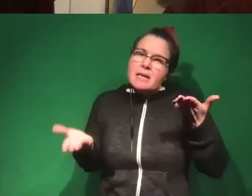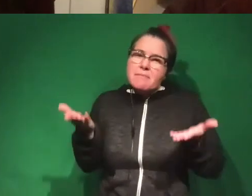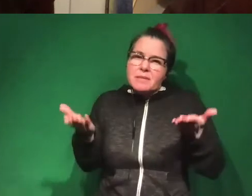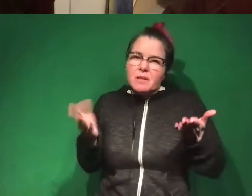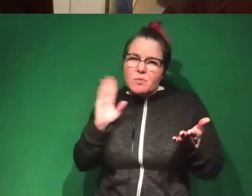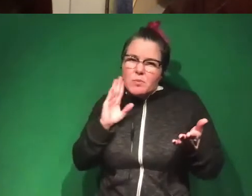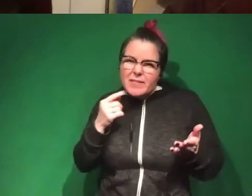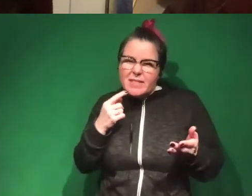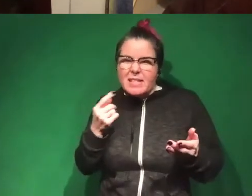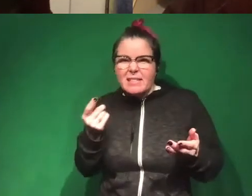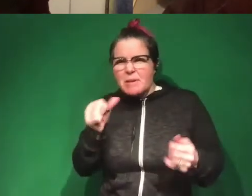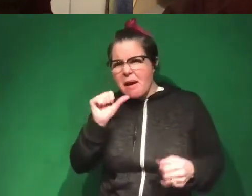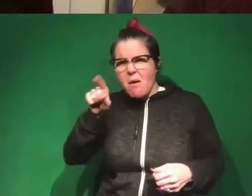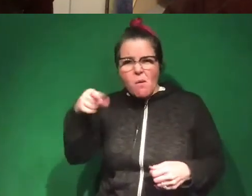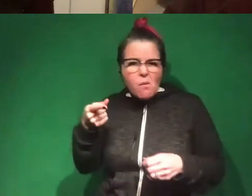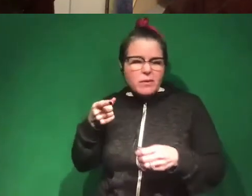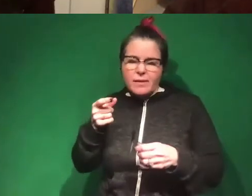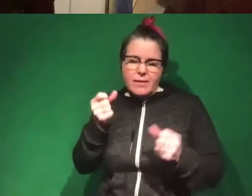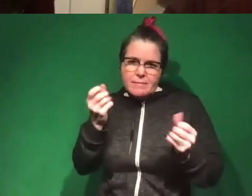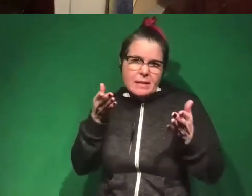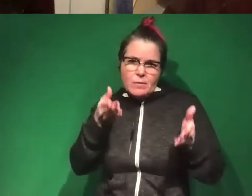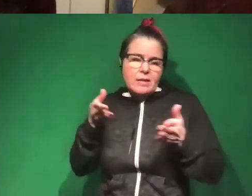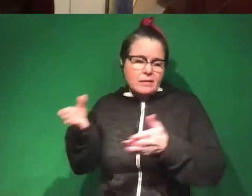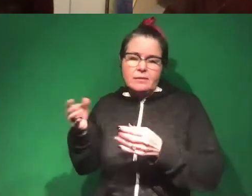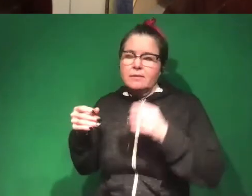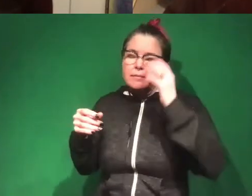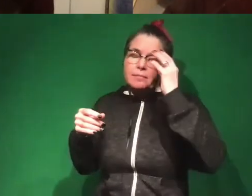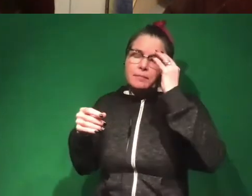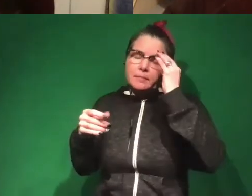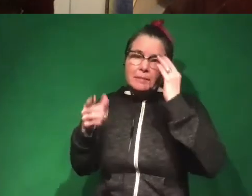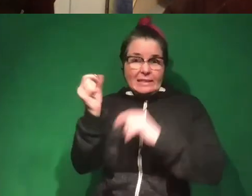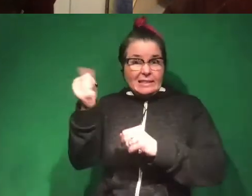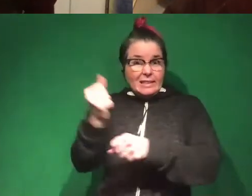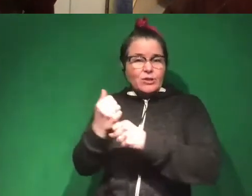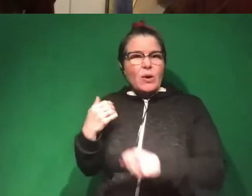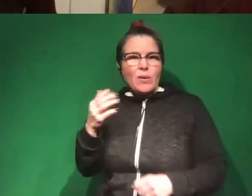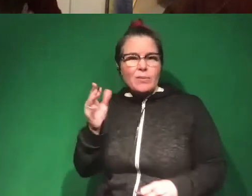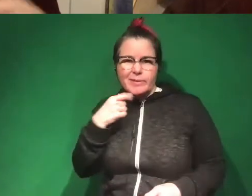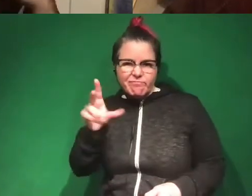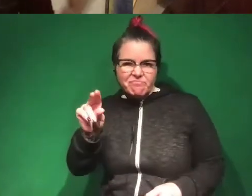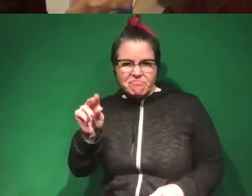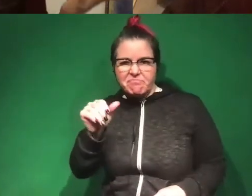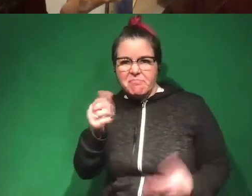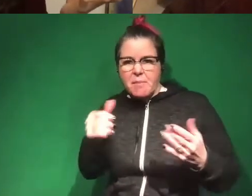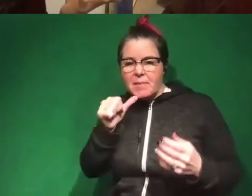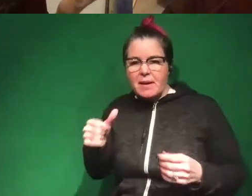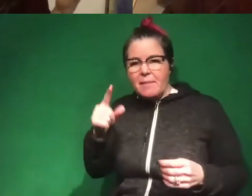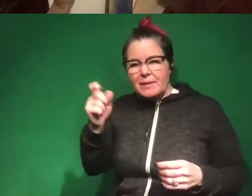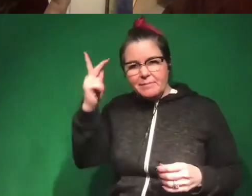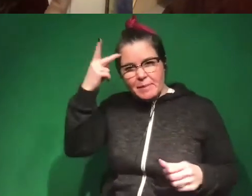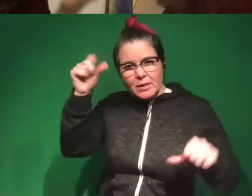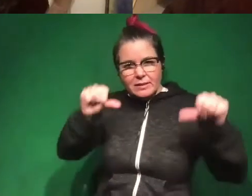maybe that's not the only, or there's many ways into this. I would say maybe not, because political science is sort of a longer term